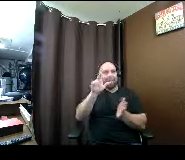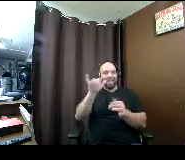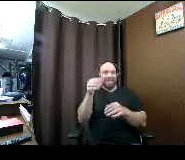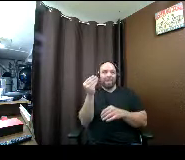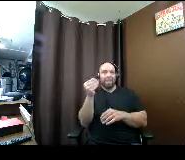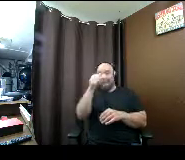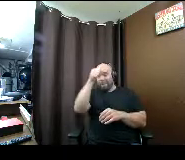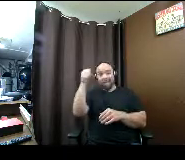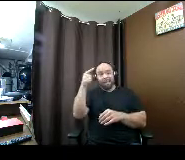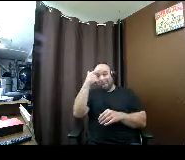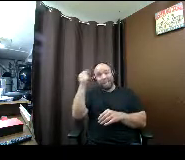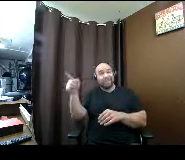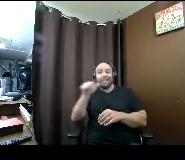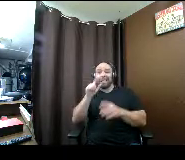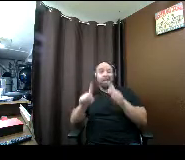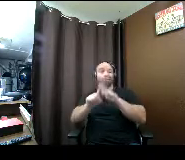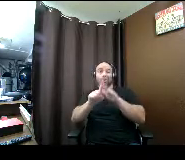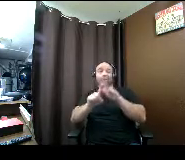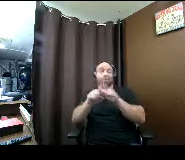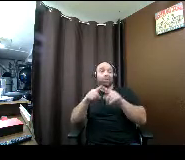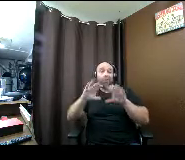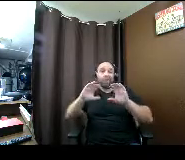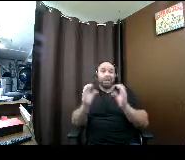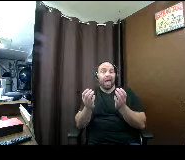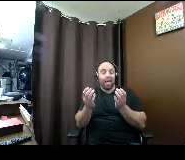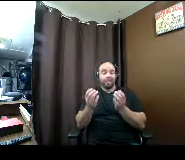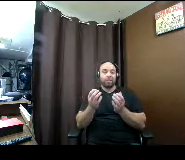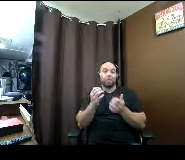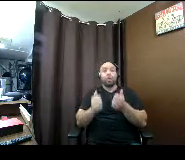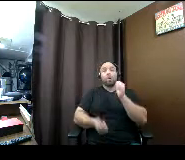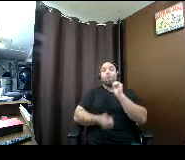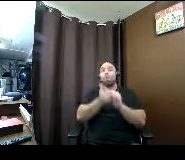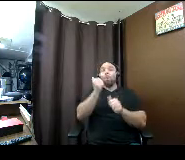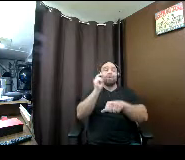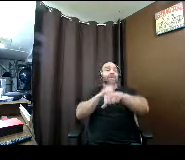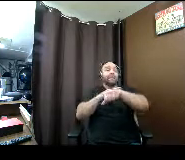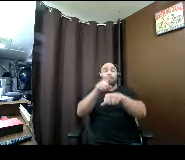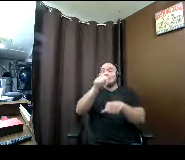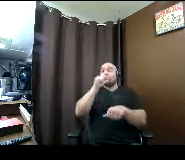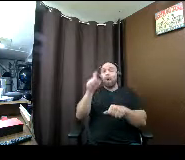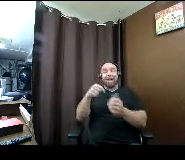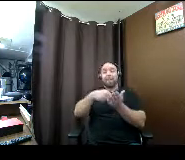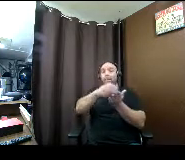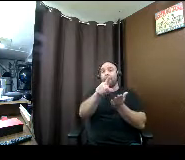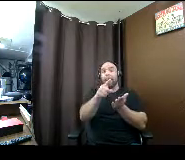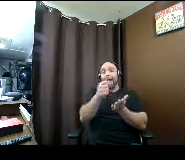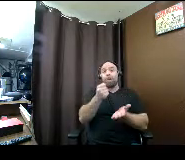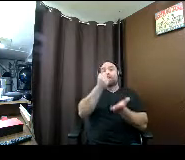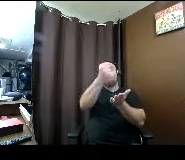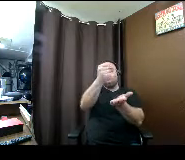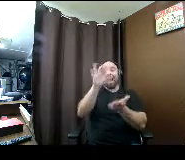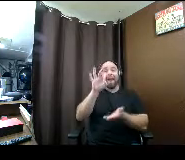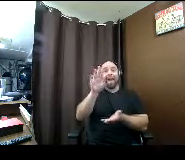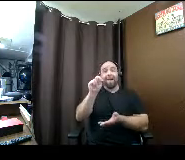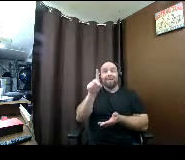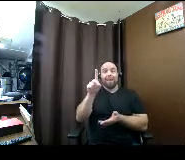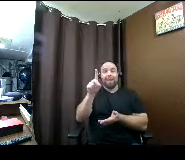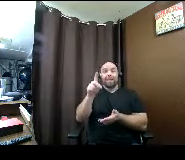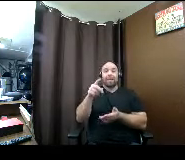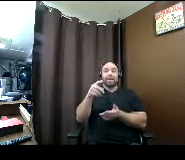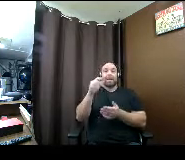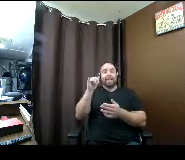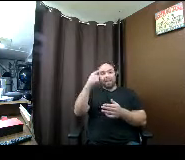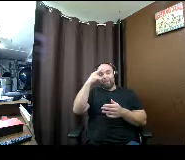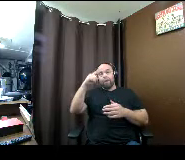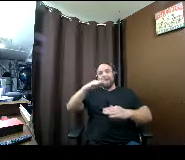classes uh so most of the time you won't have to pay back grant funds but when you do it's because of something called satisfactory